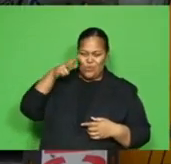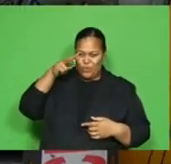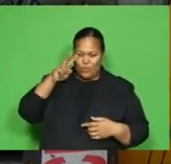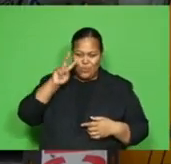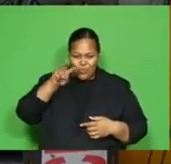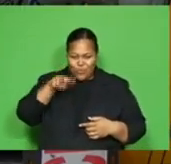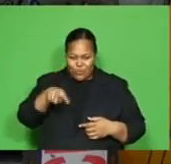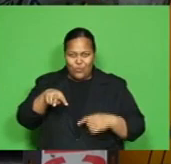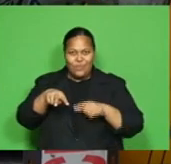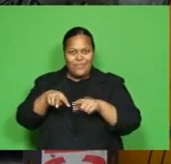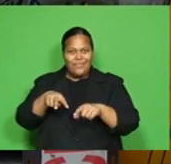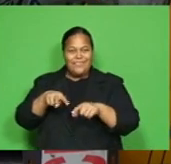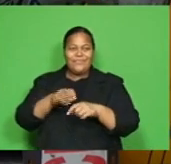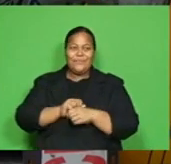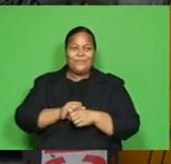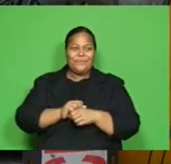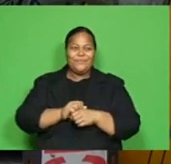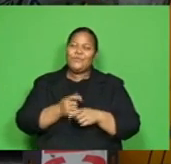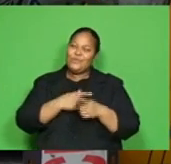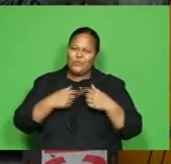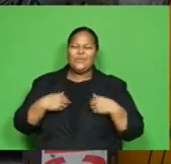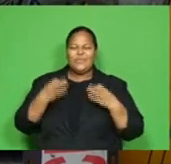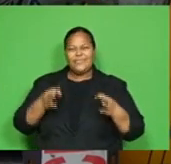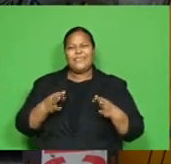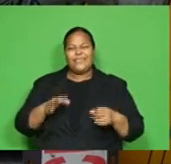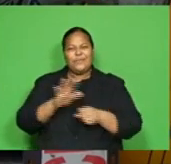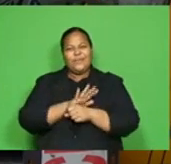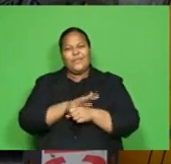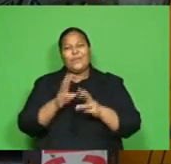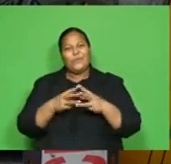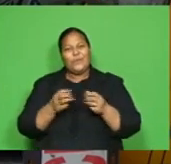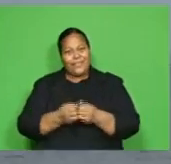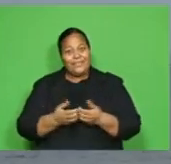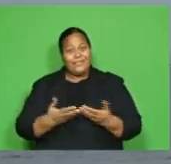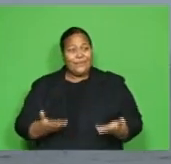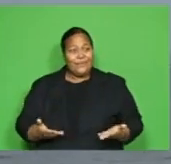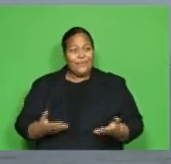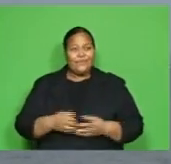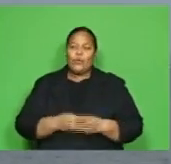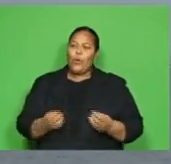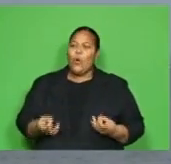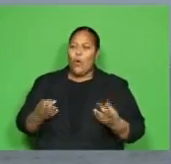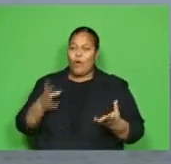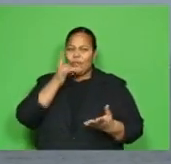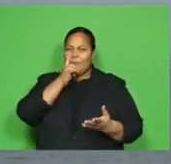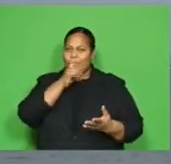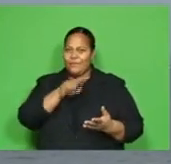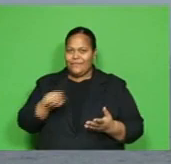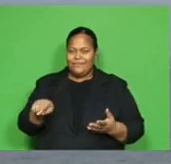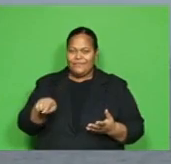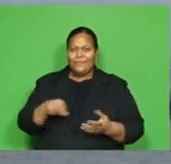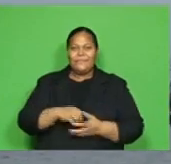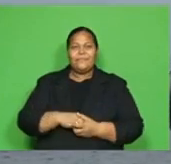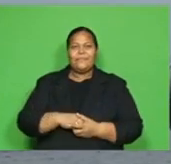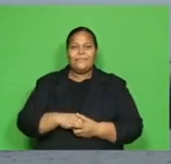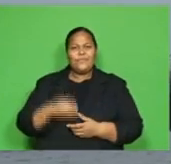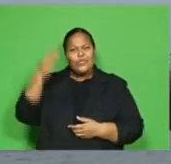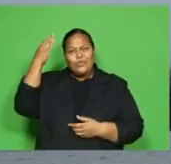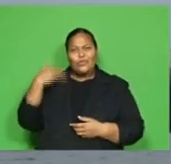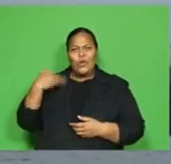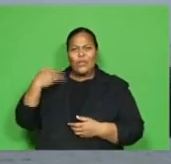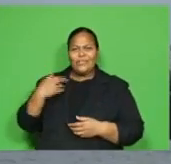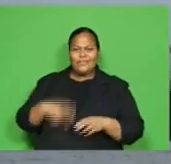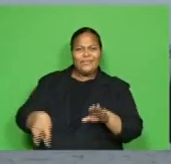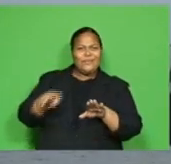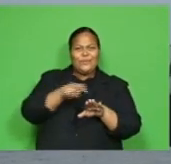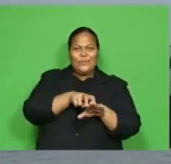decided to make a weekend of it, bring the aircraft over, offer people short scenic flights over Suva